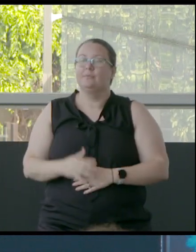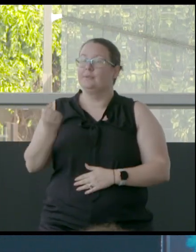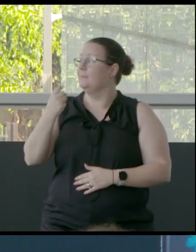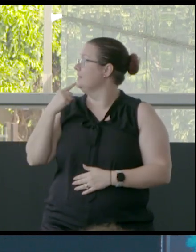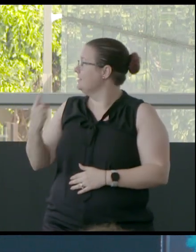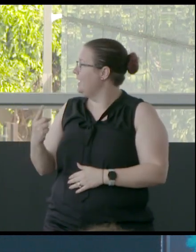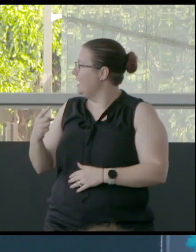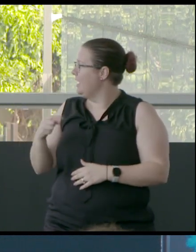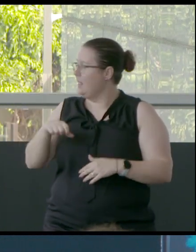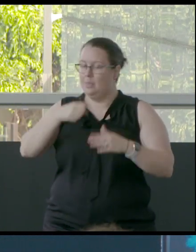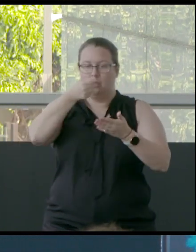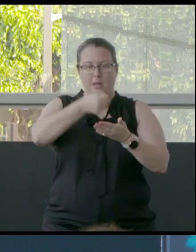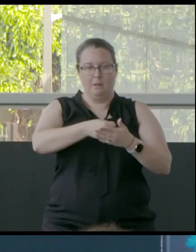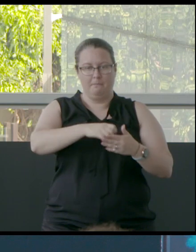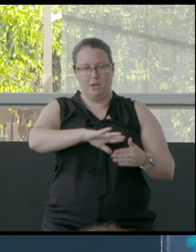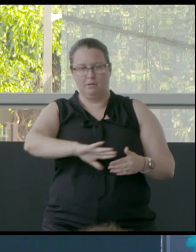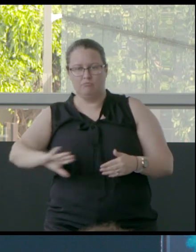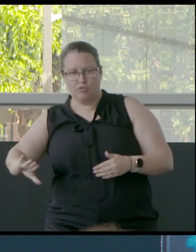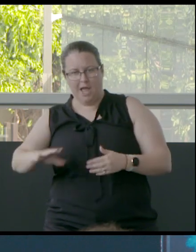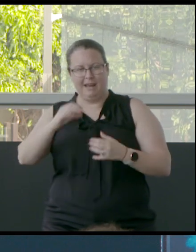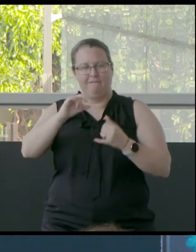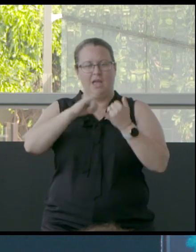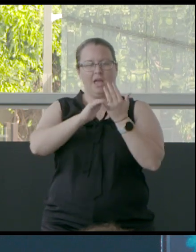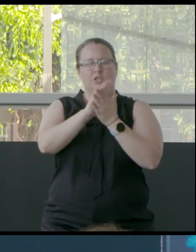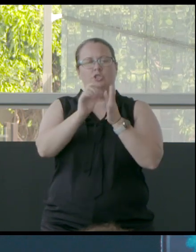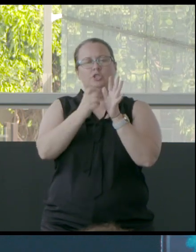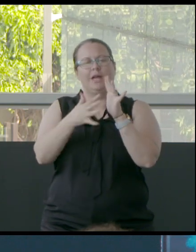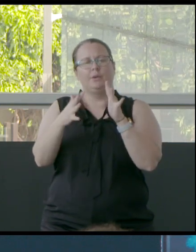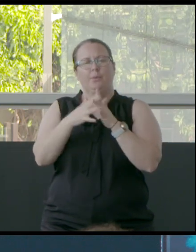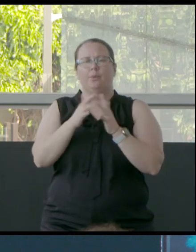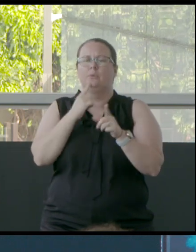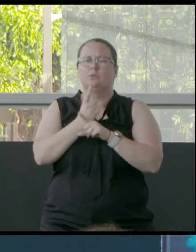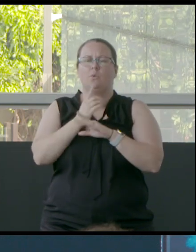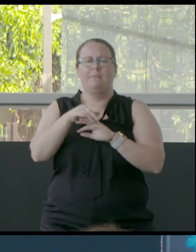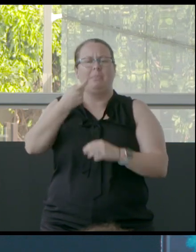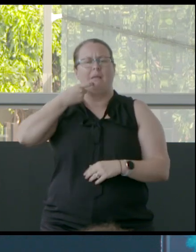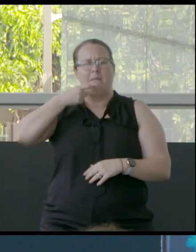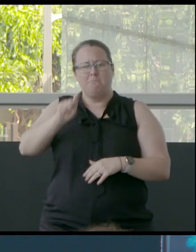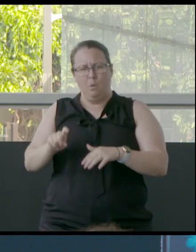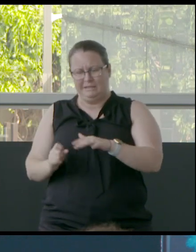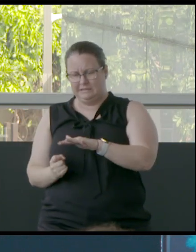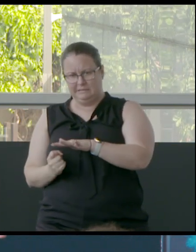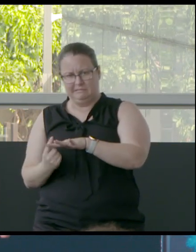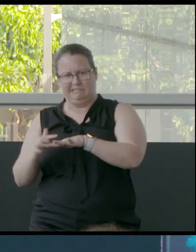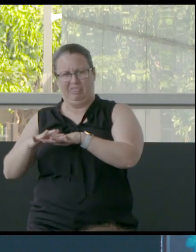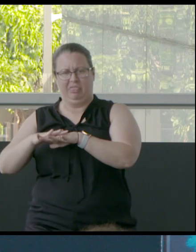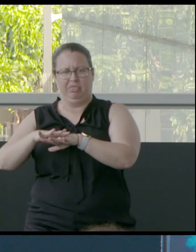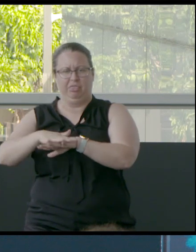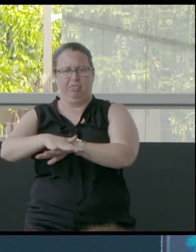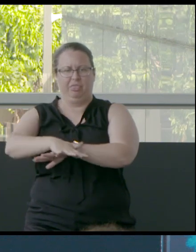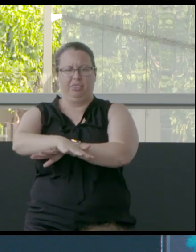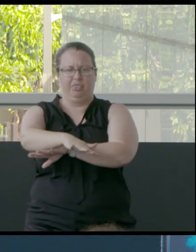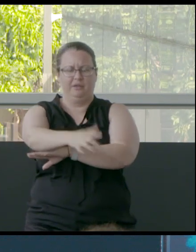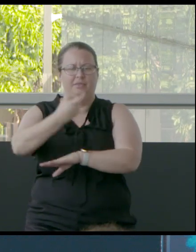in the bottom right too, which is really talking about the poison which is leaking into our water sources,